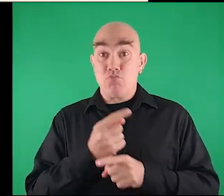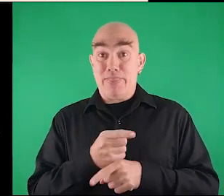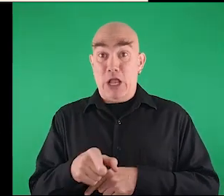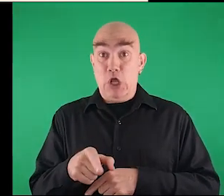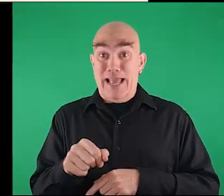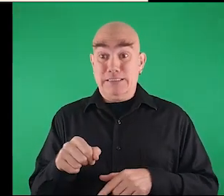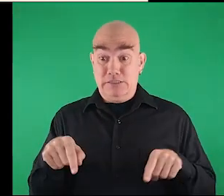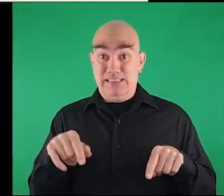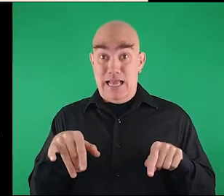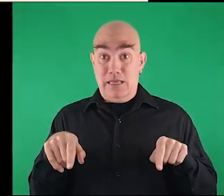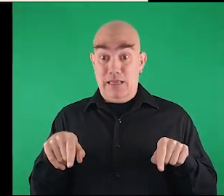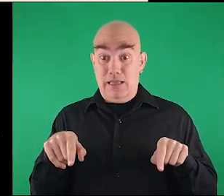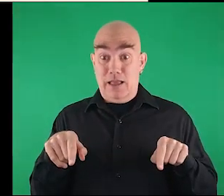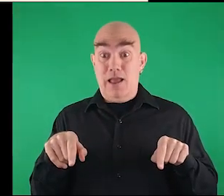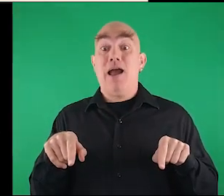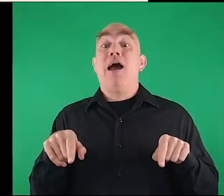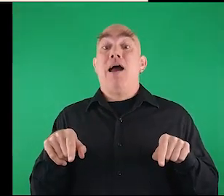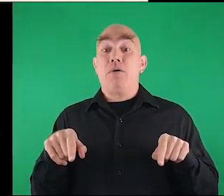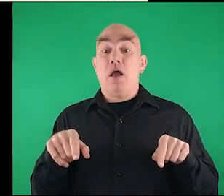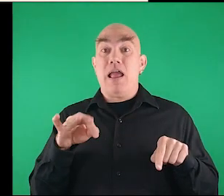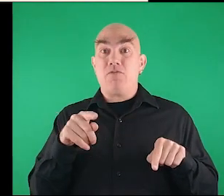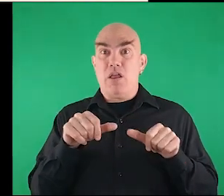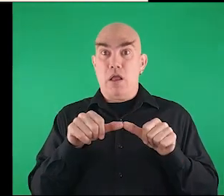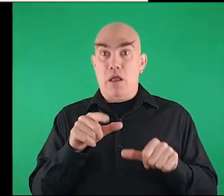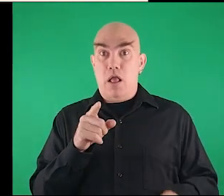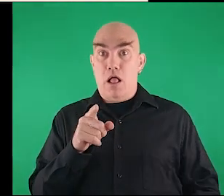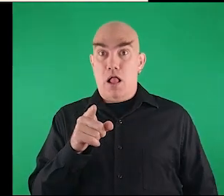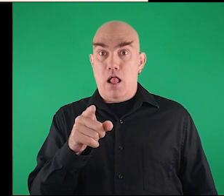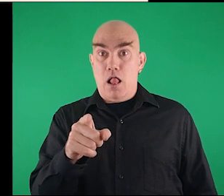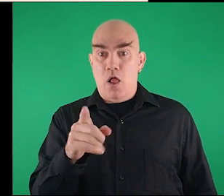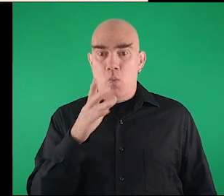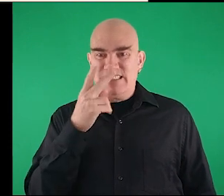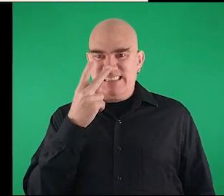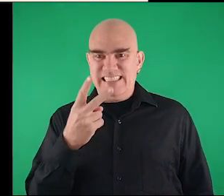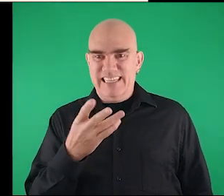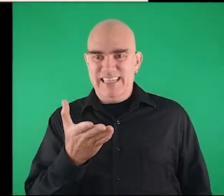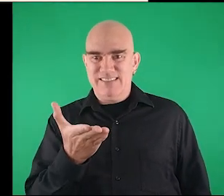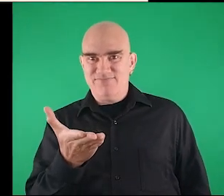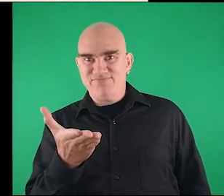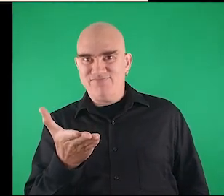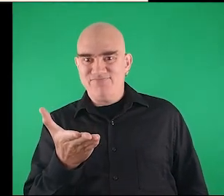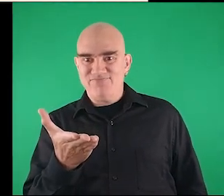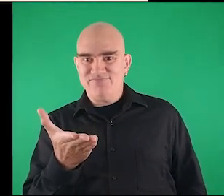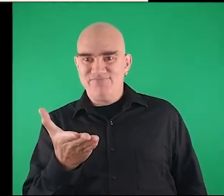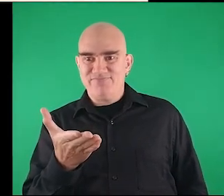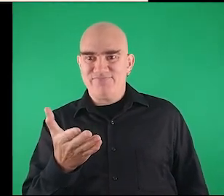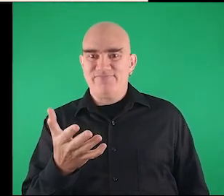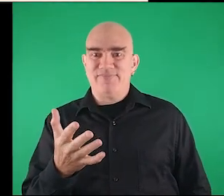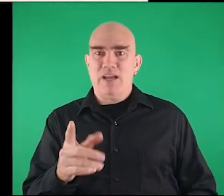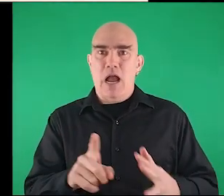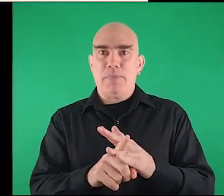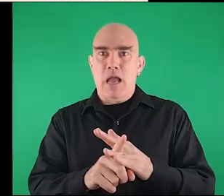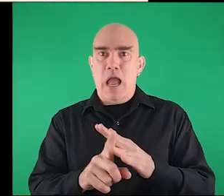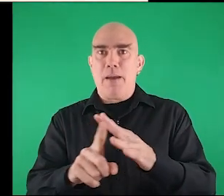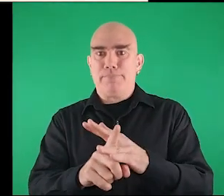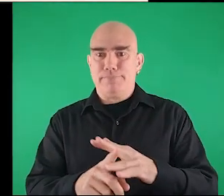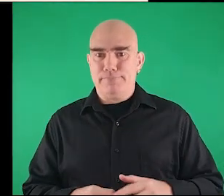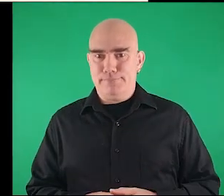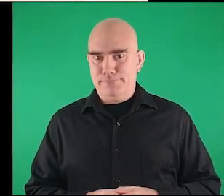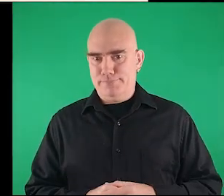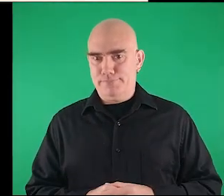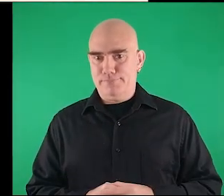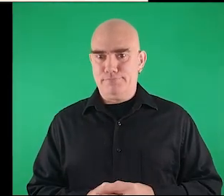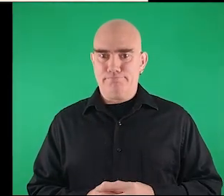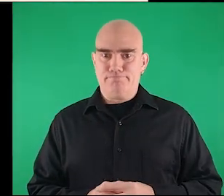It's very bright here. But if you're going on straight, you will,